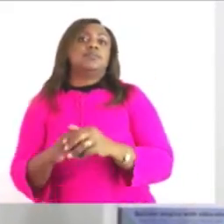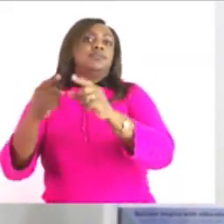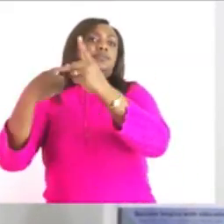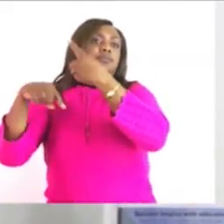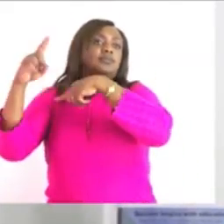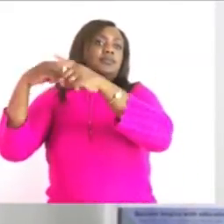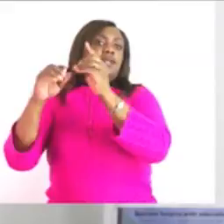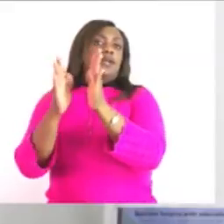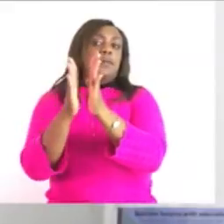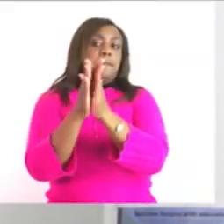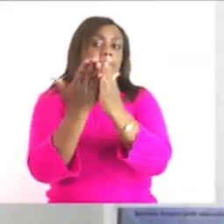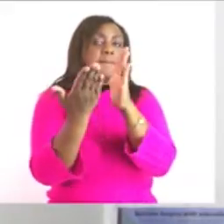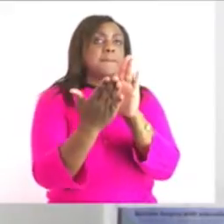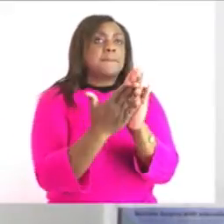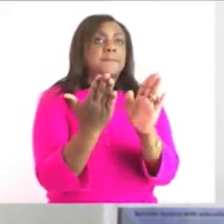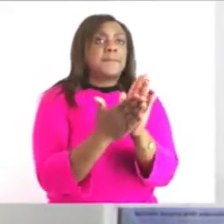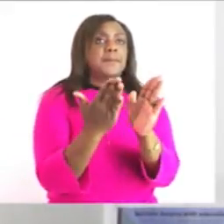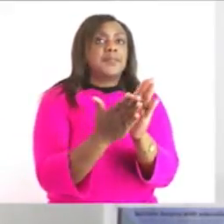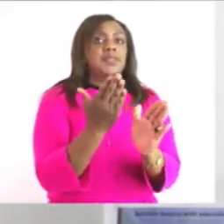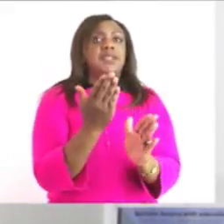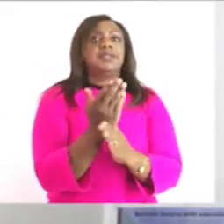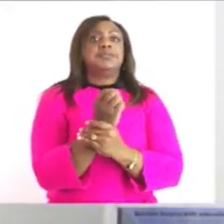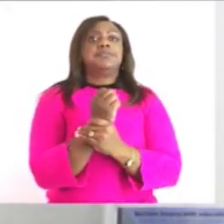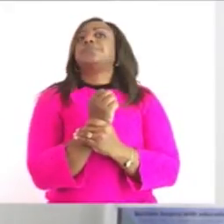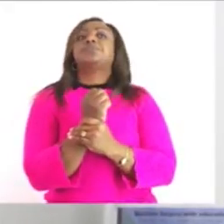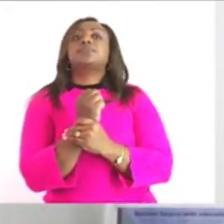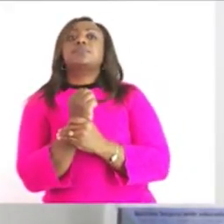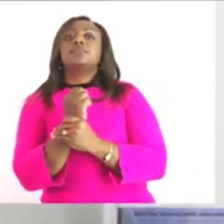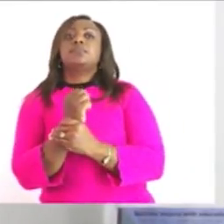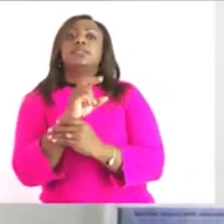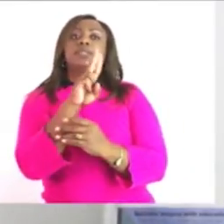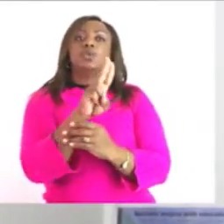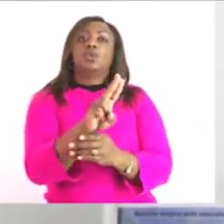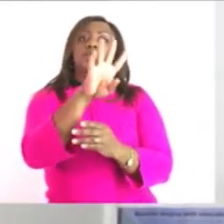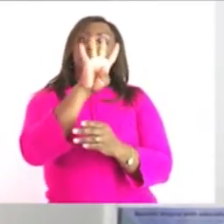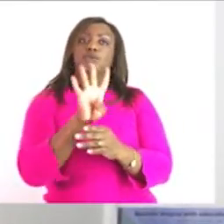book our booklet on page 24.